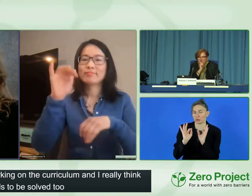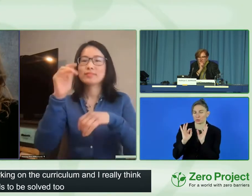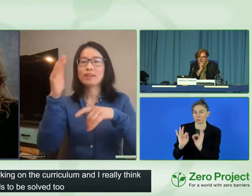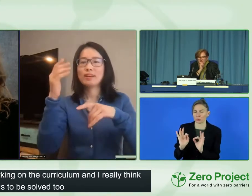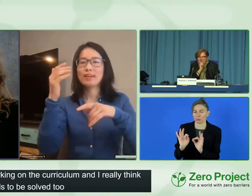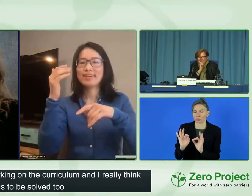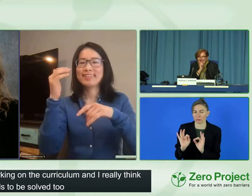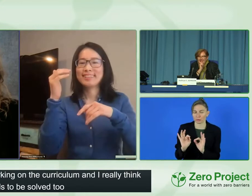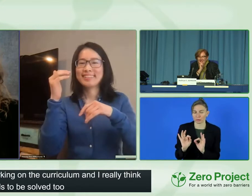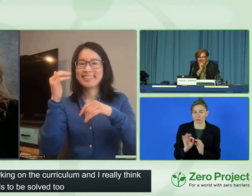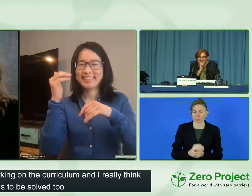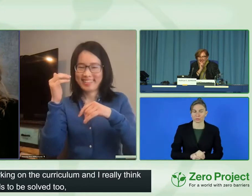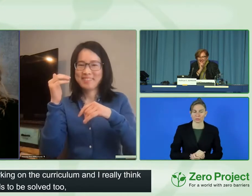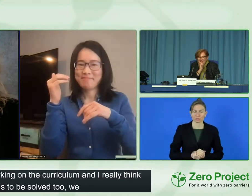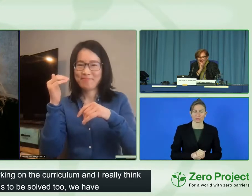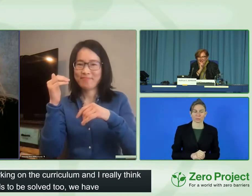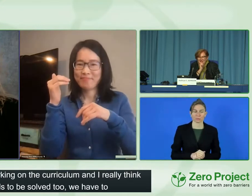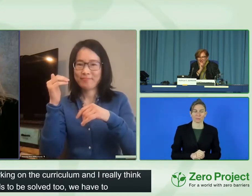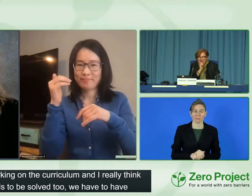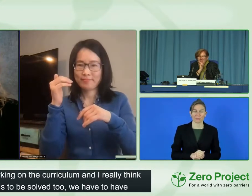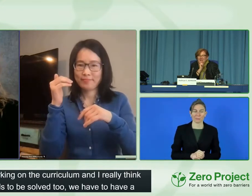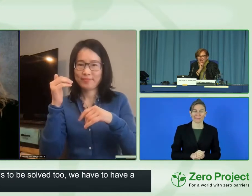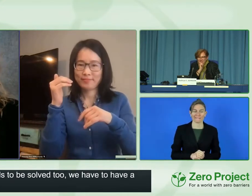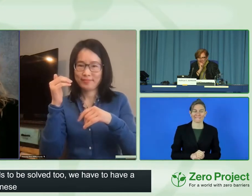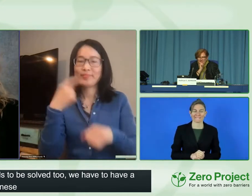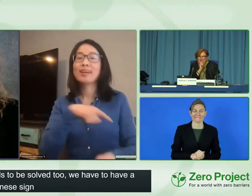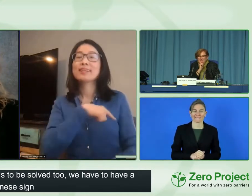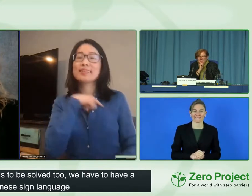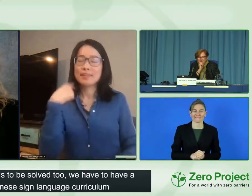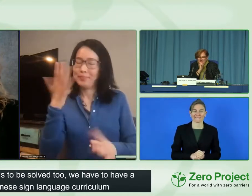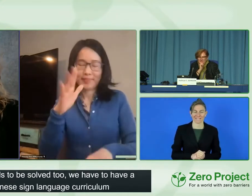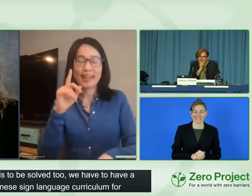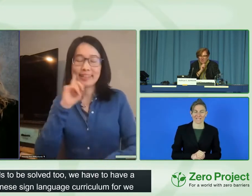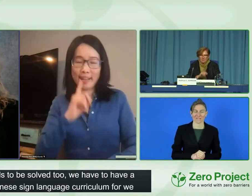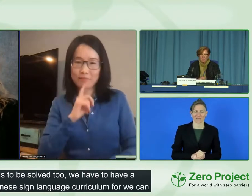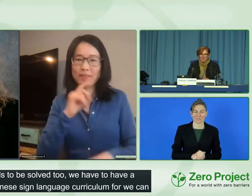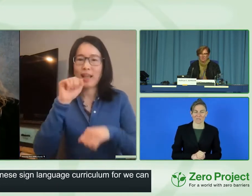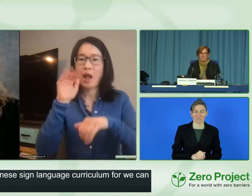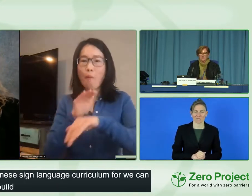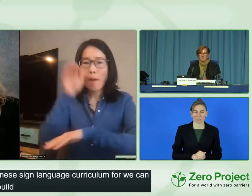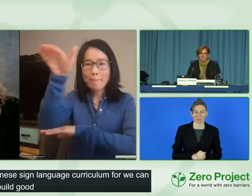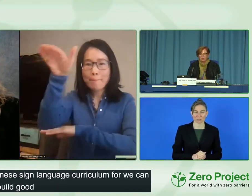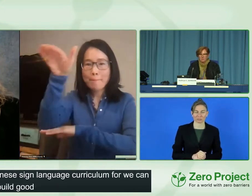good Chinese sign language interpreters and build their skills.